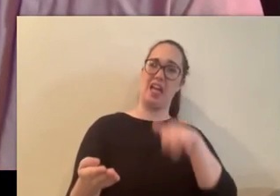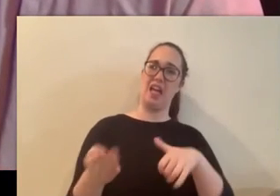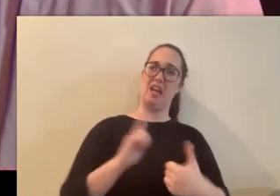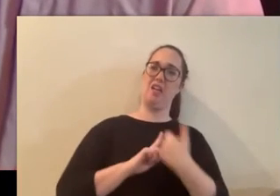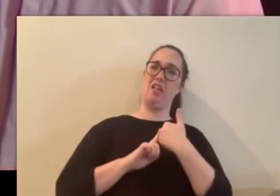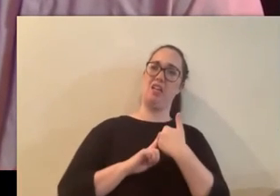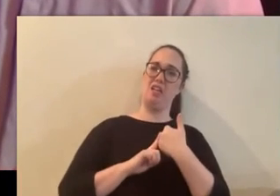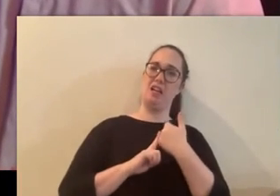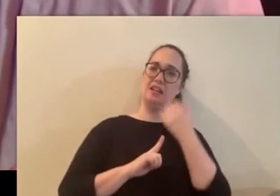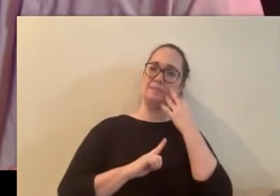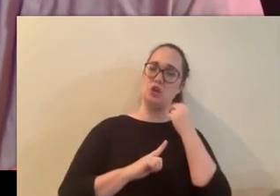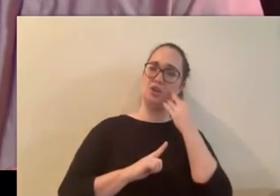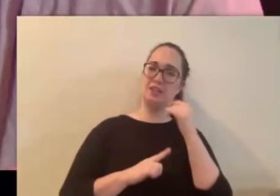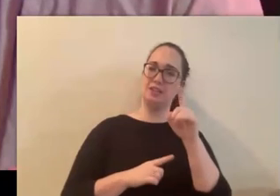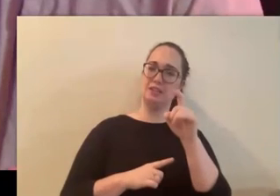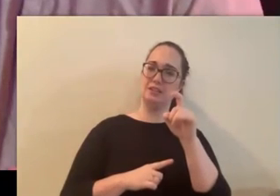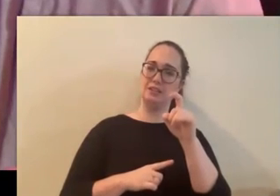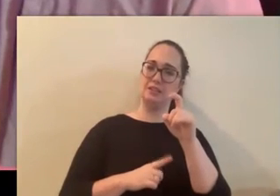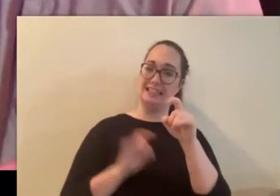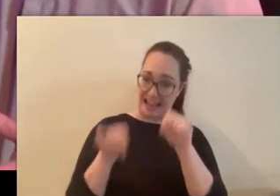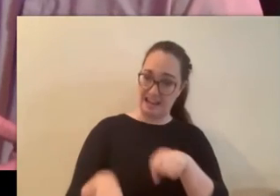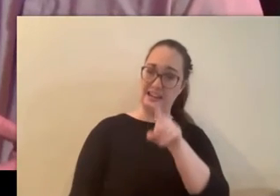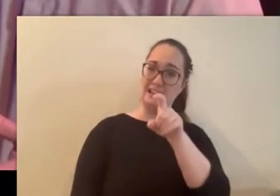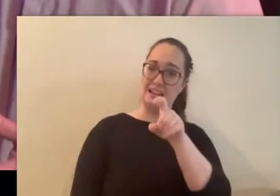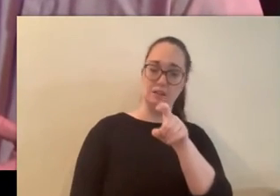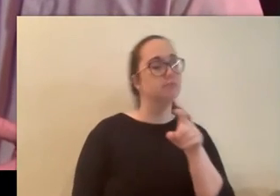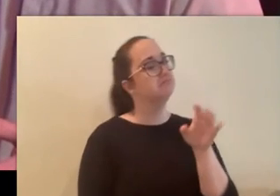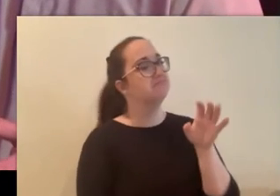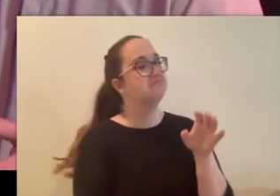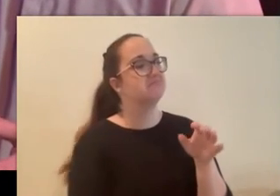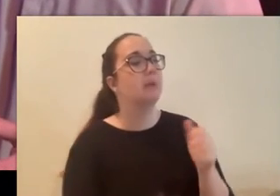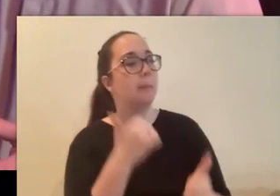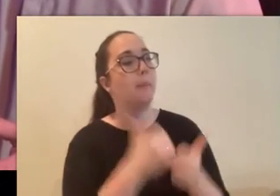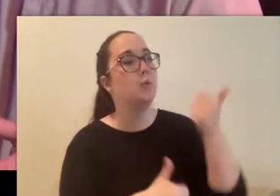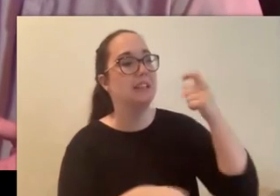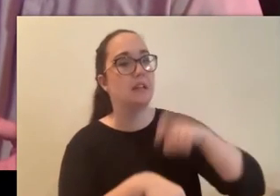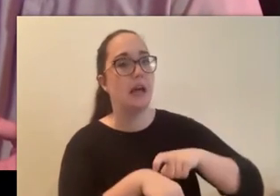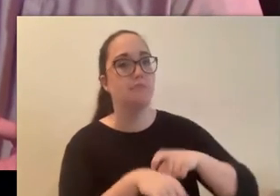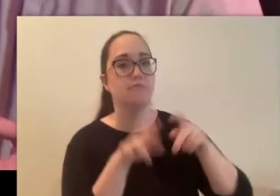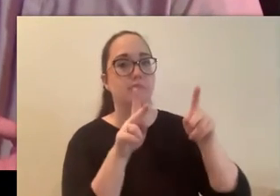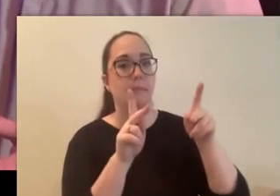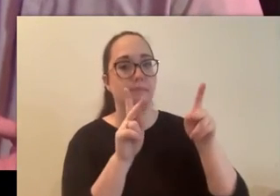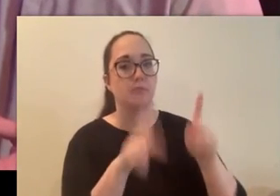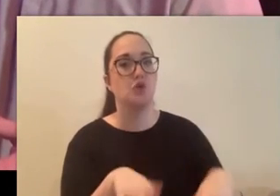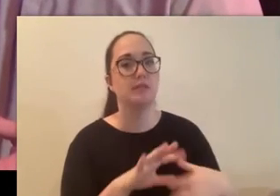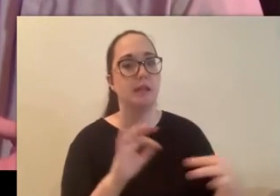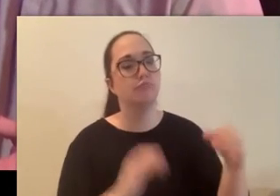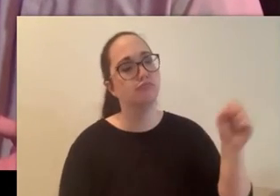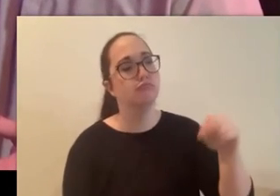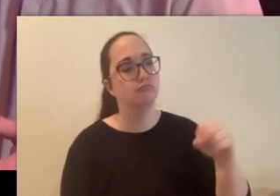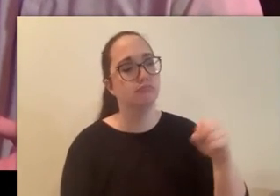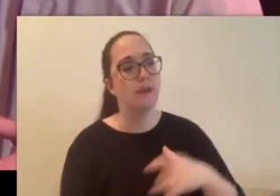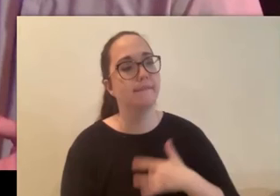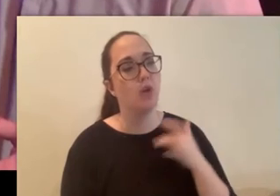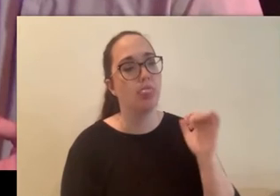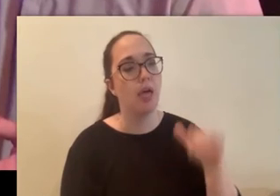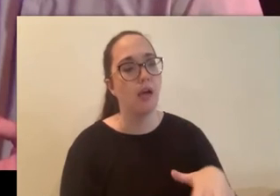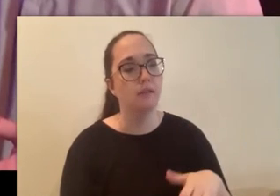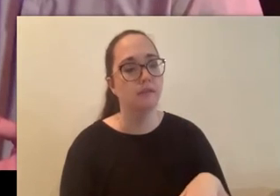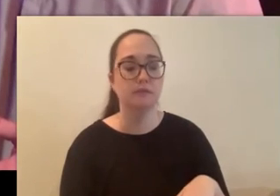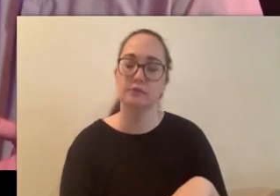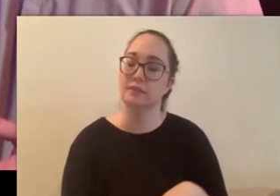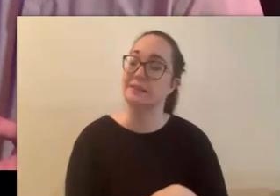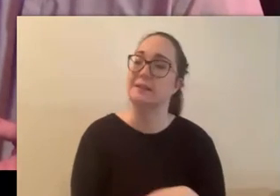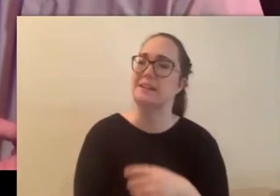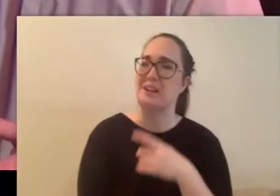i mean can you feel that i'd say 99 of the time a person would say yeah they feel that and the fact that to do it in such